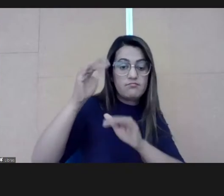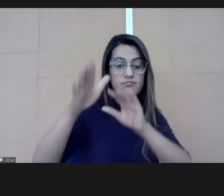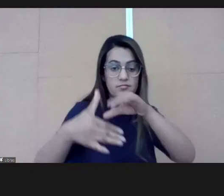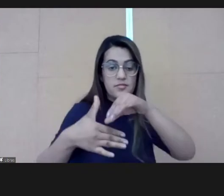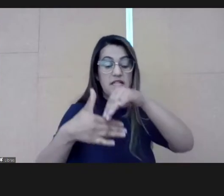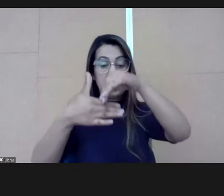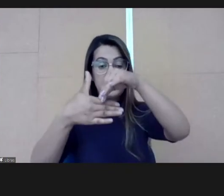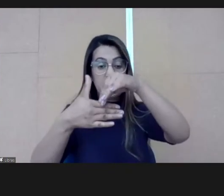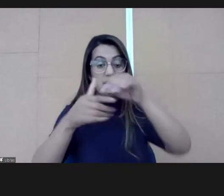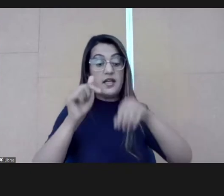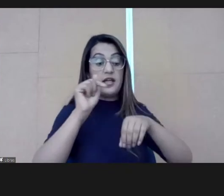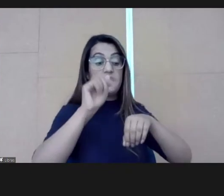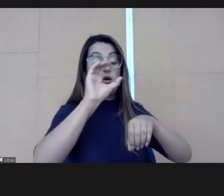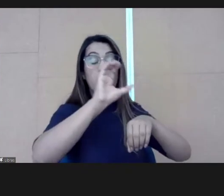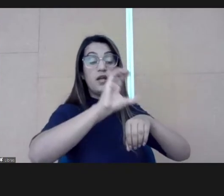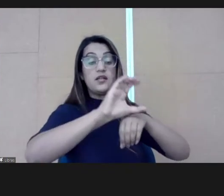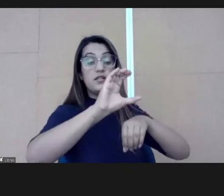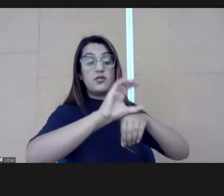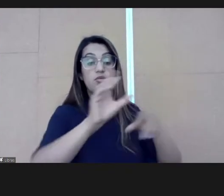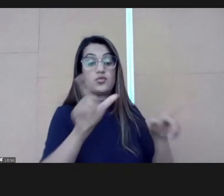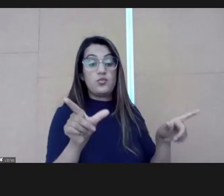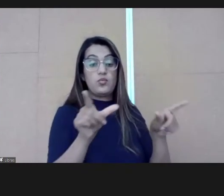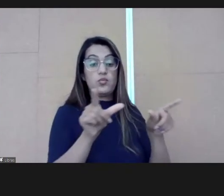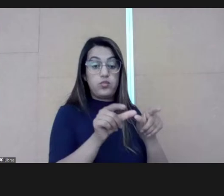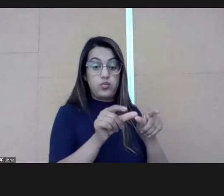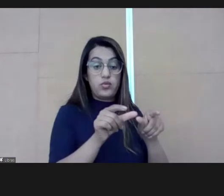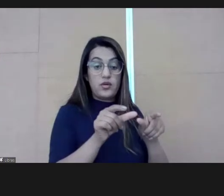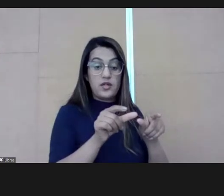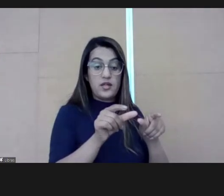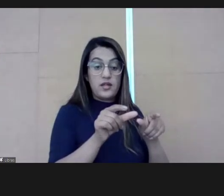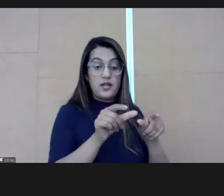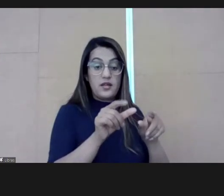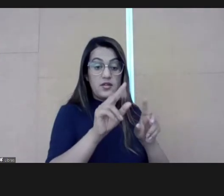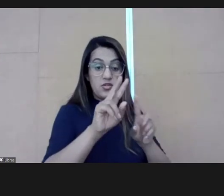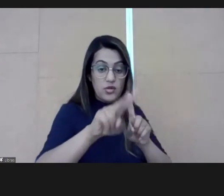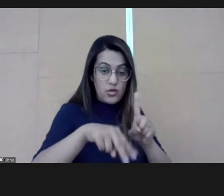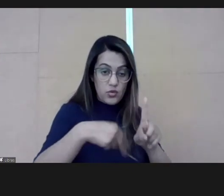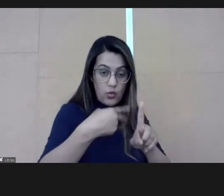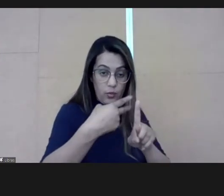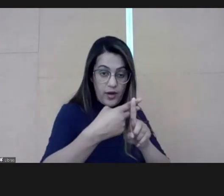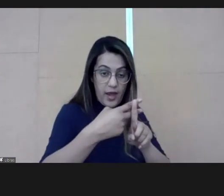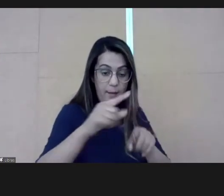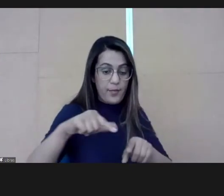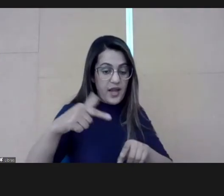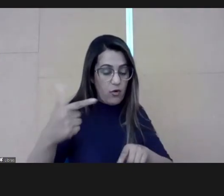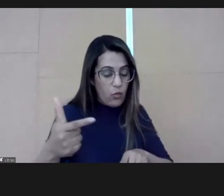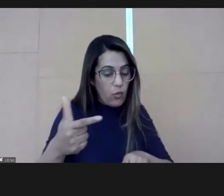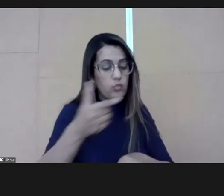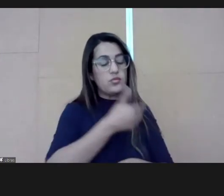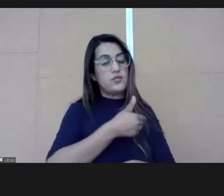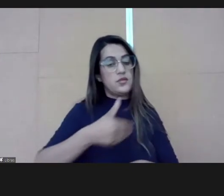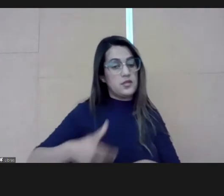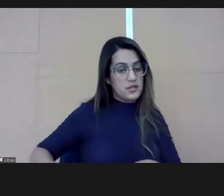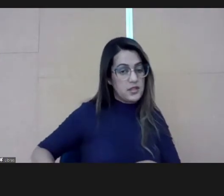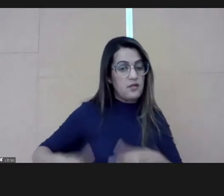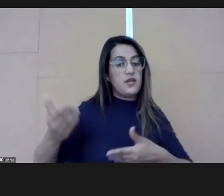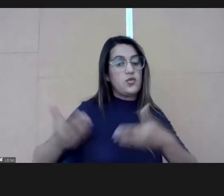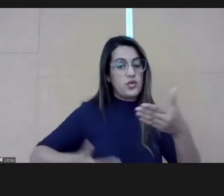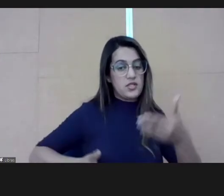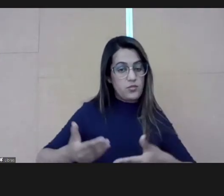provide this leadership overview. We want to replicate this course for several sectors